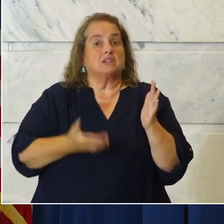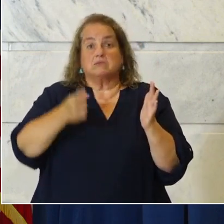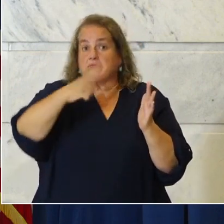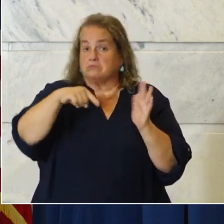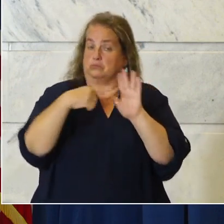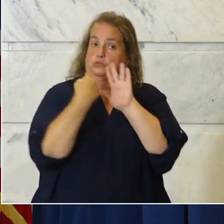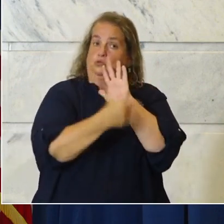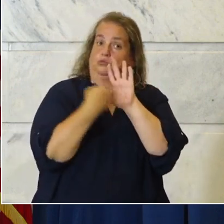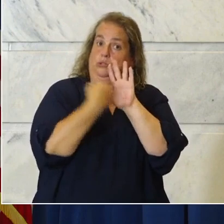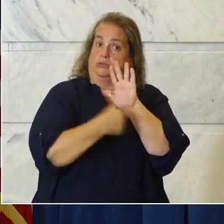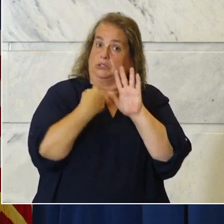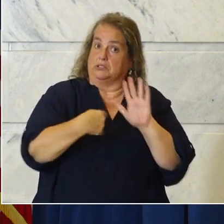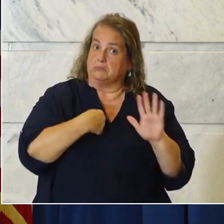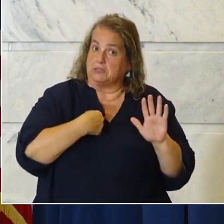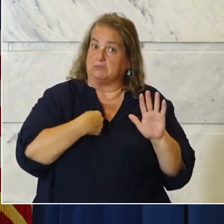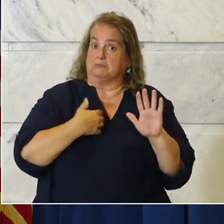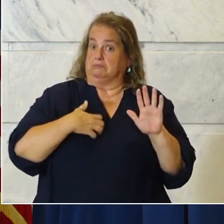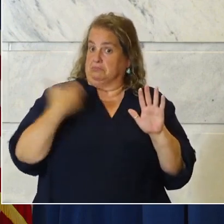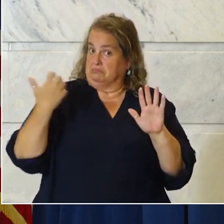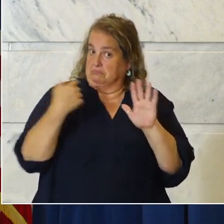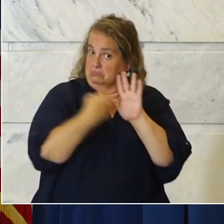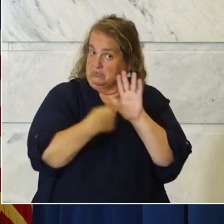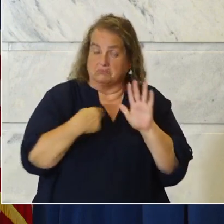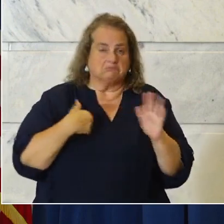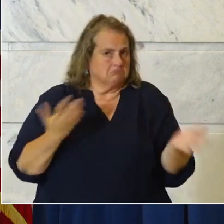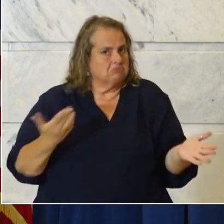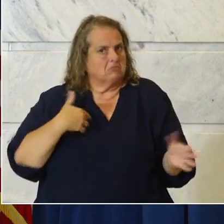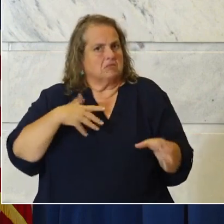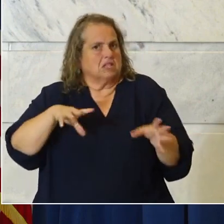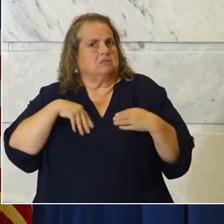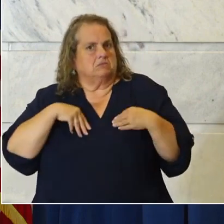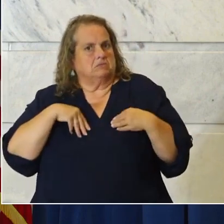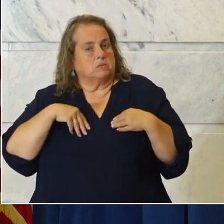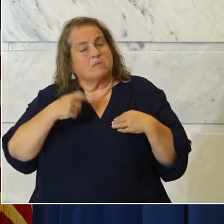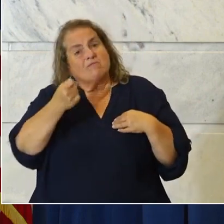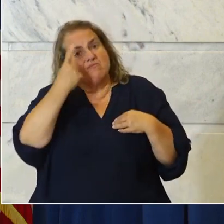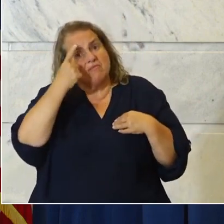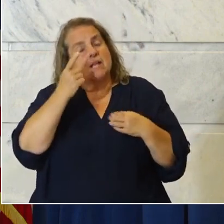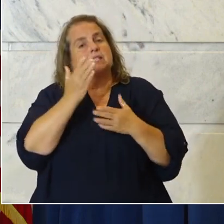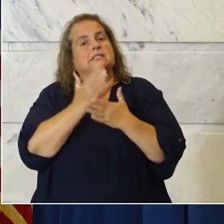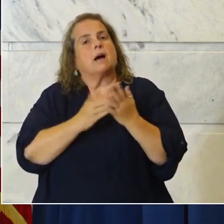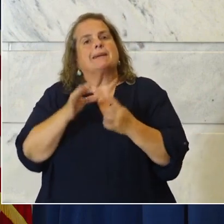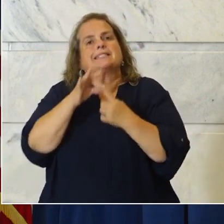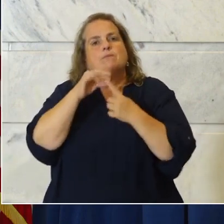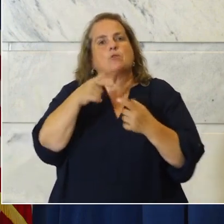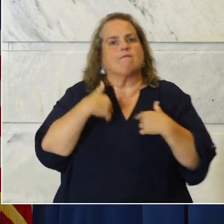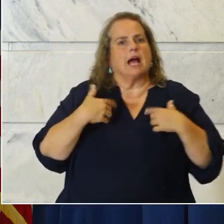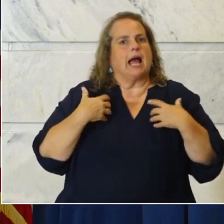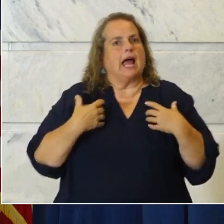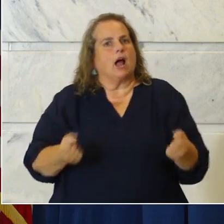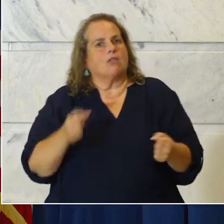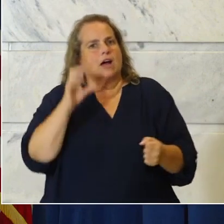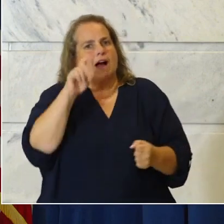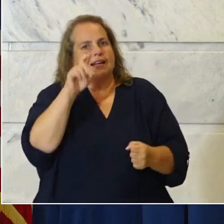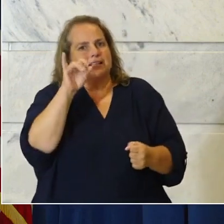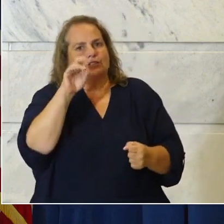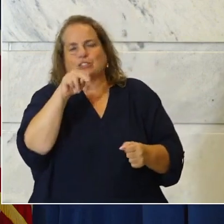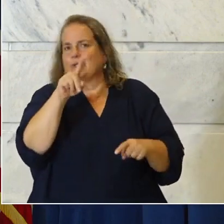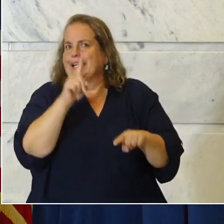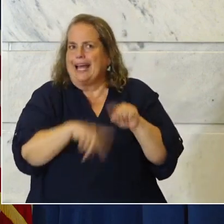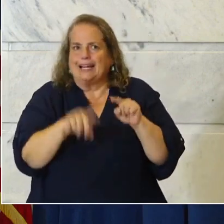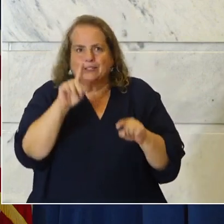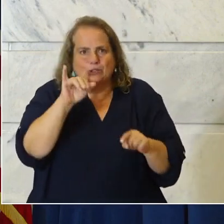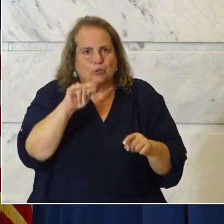comes with that. Understand that there are some exceptions. If you have a health condition where you can't do it, kids under